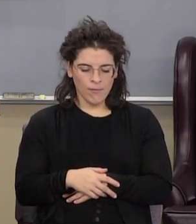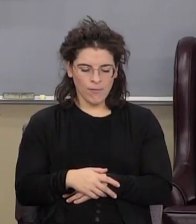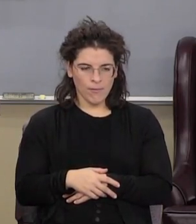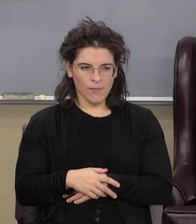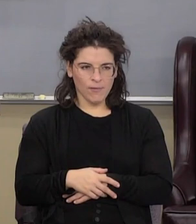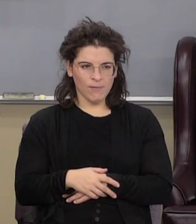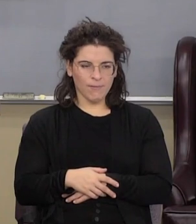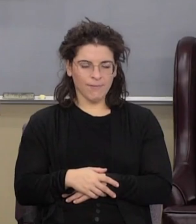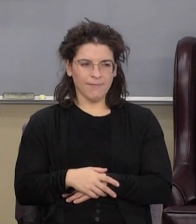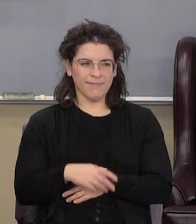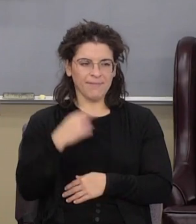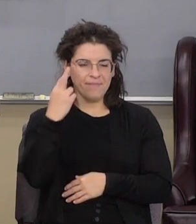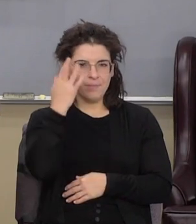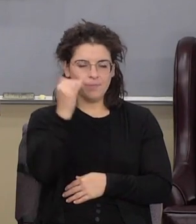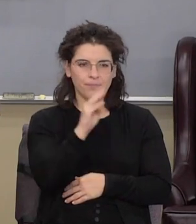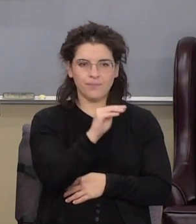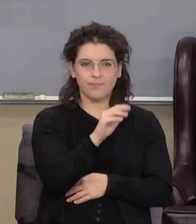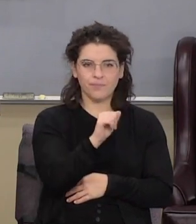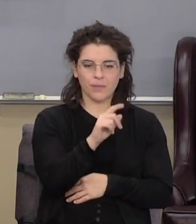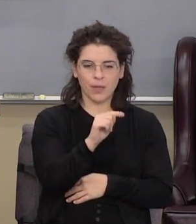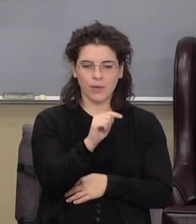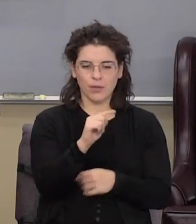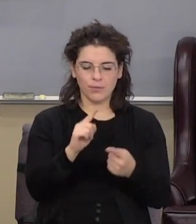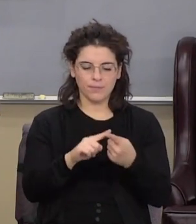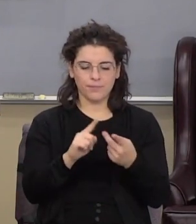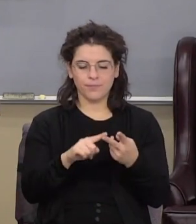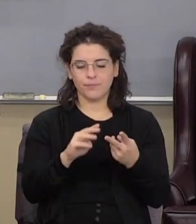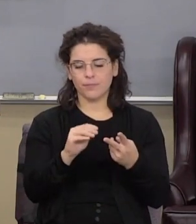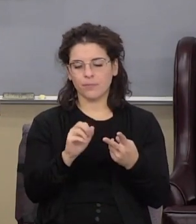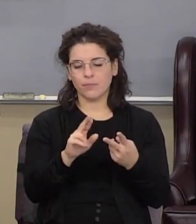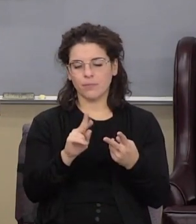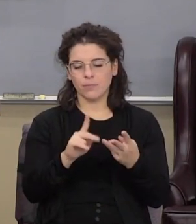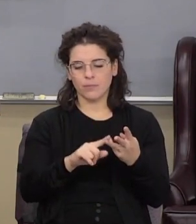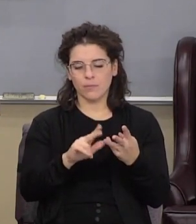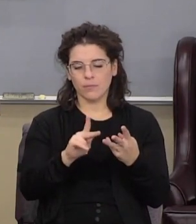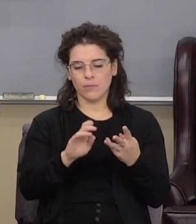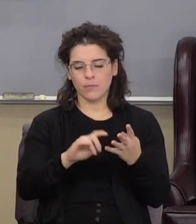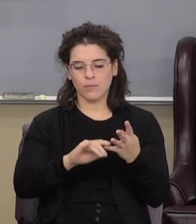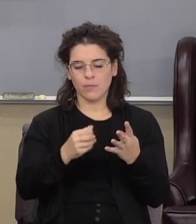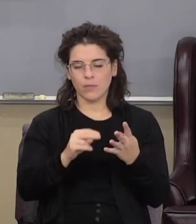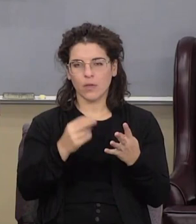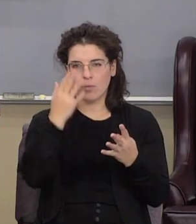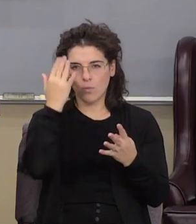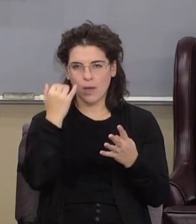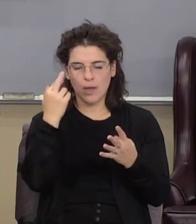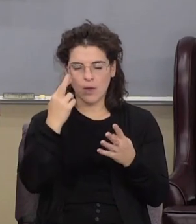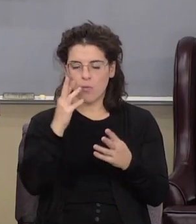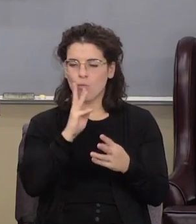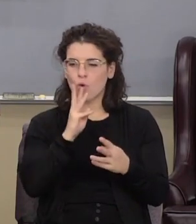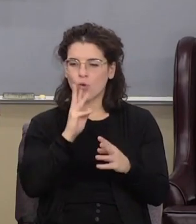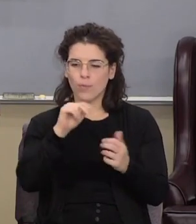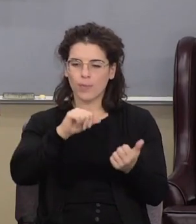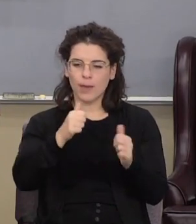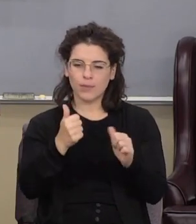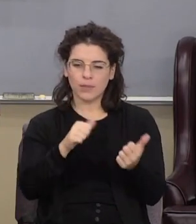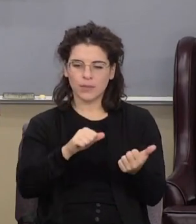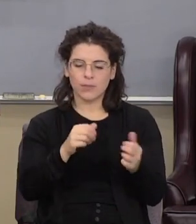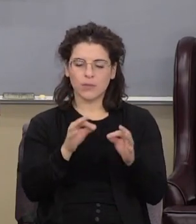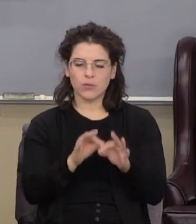that in Matthew Mark Luke and John and the early Acts period that water baptism is so important in these passages